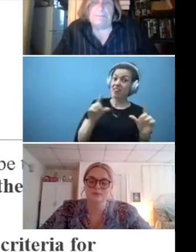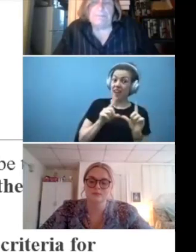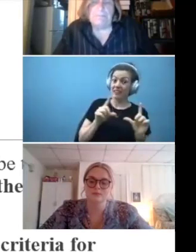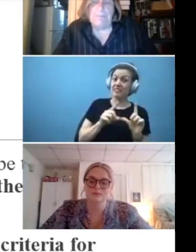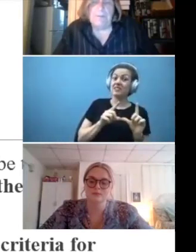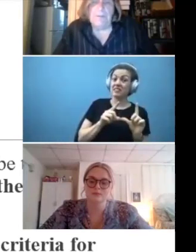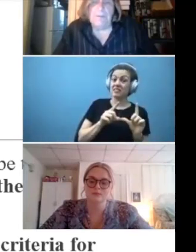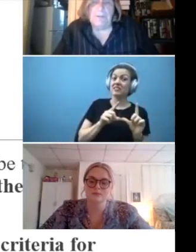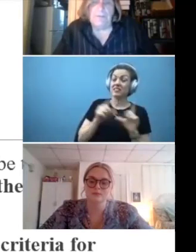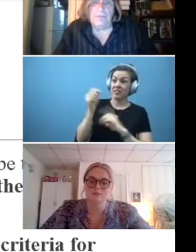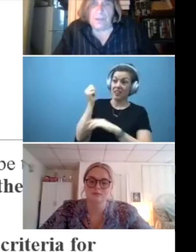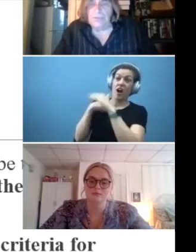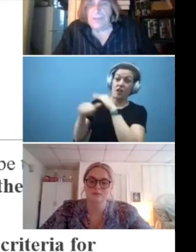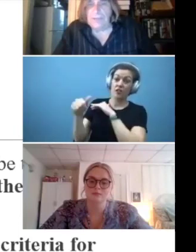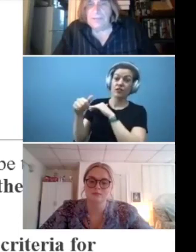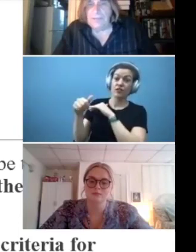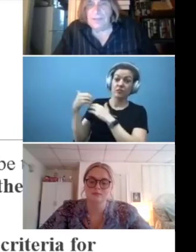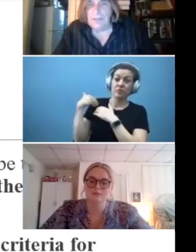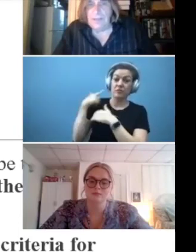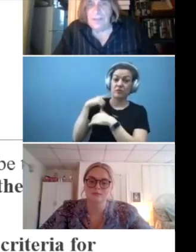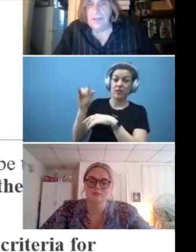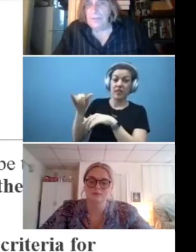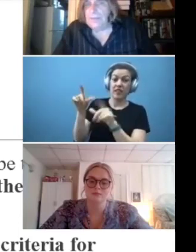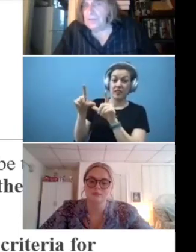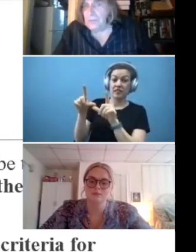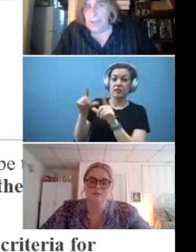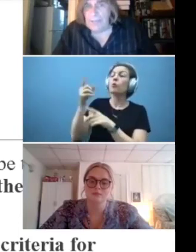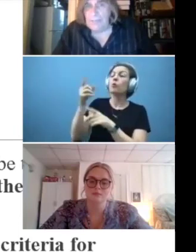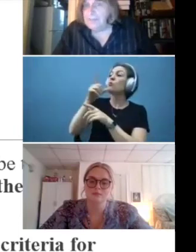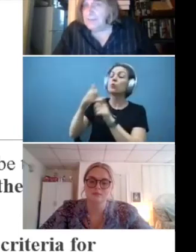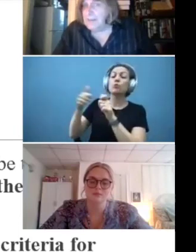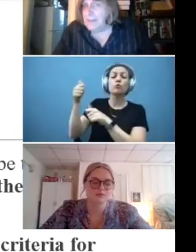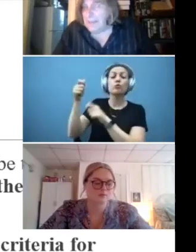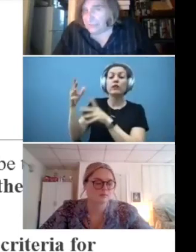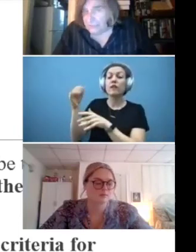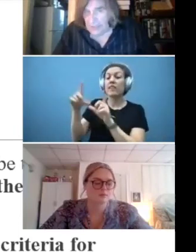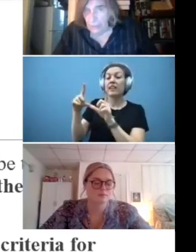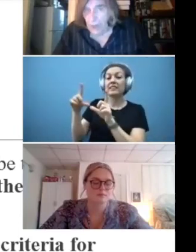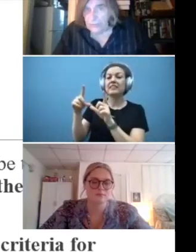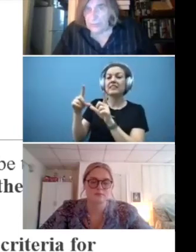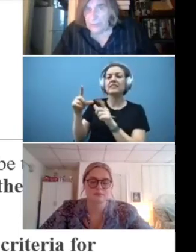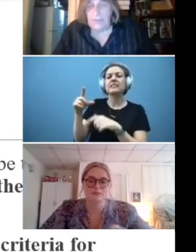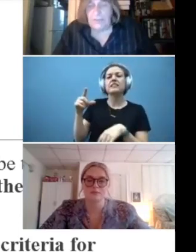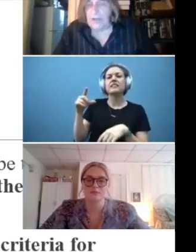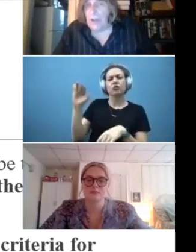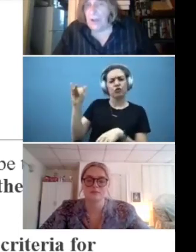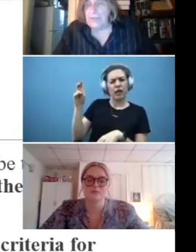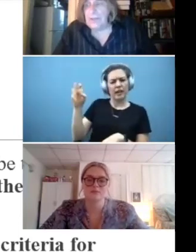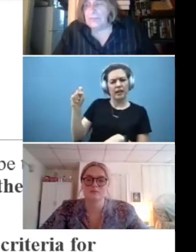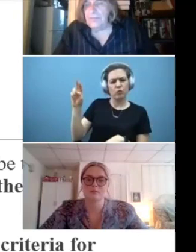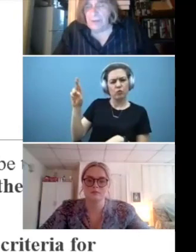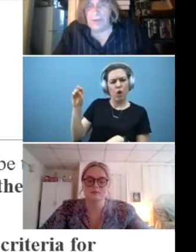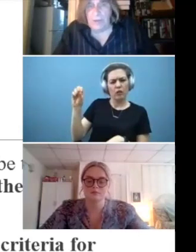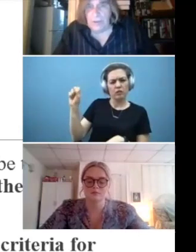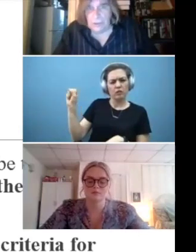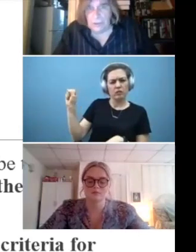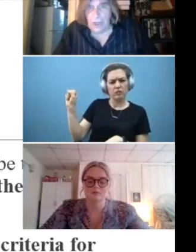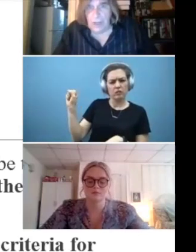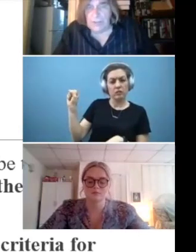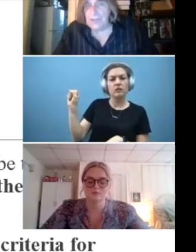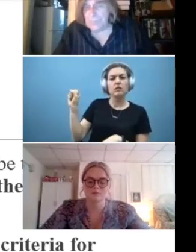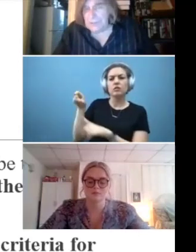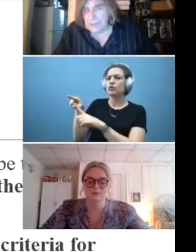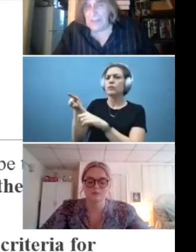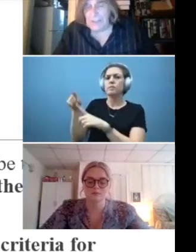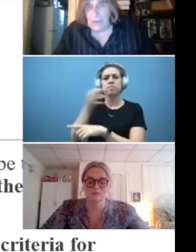um, the director of licensing. And I don't think she would mind my saying, and that's Janet Ross. Janet Ross is very good at her